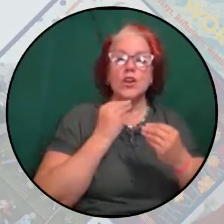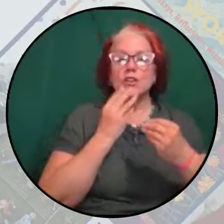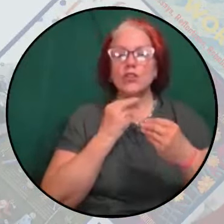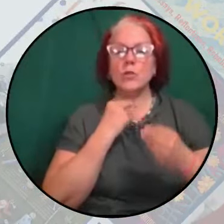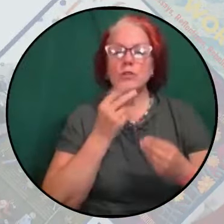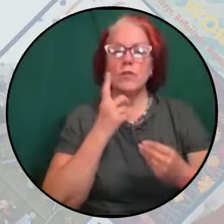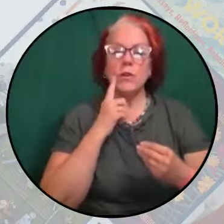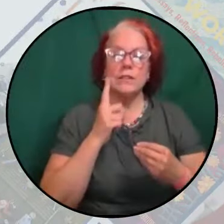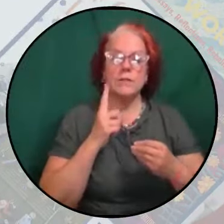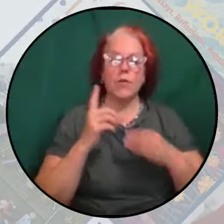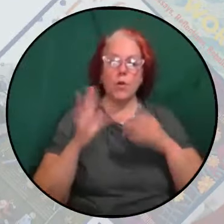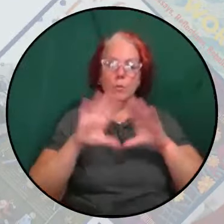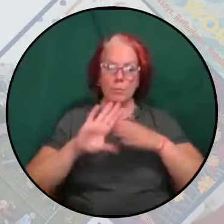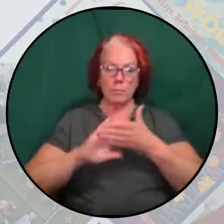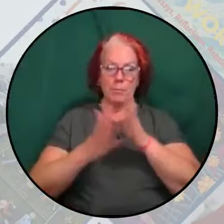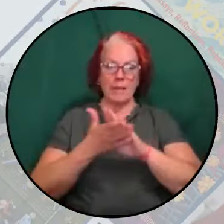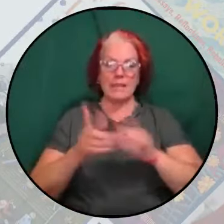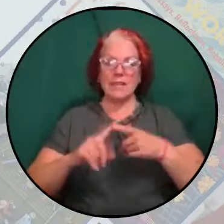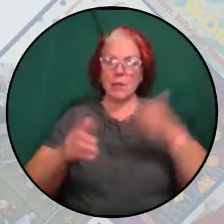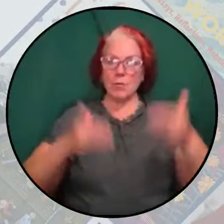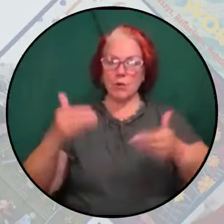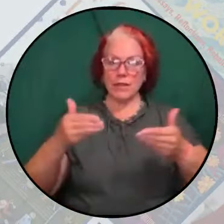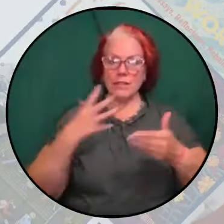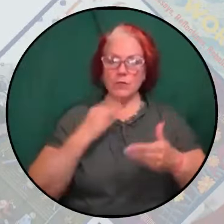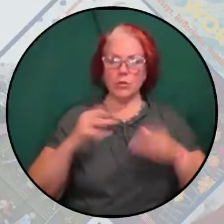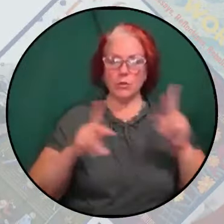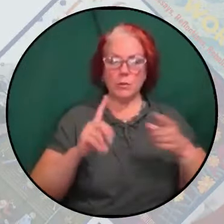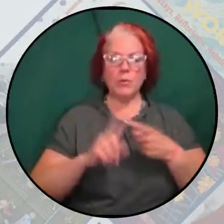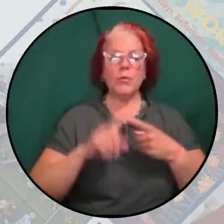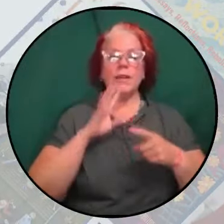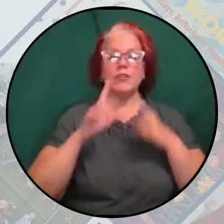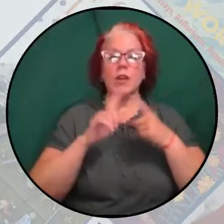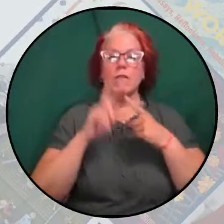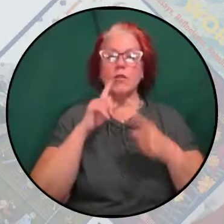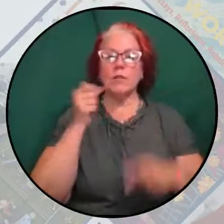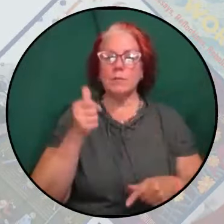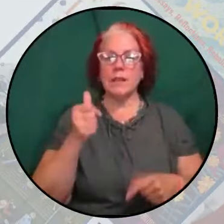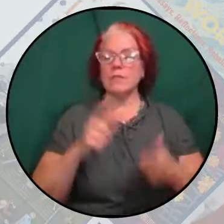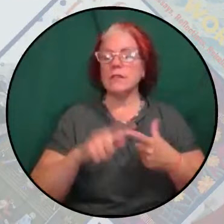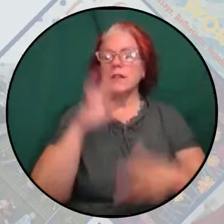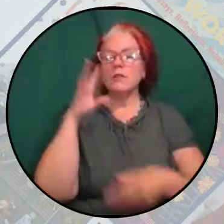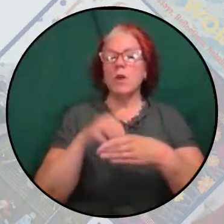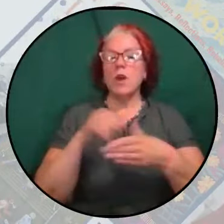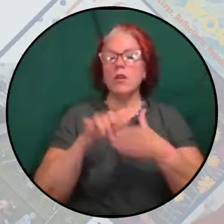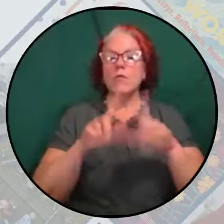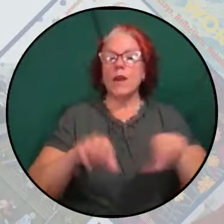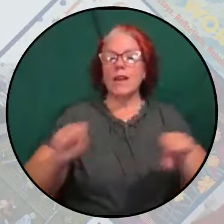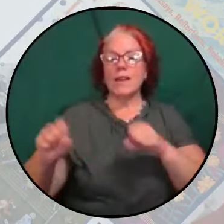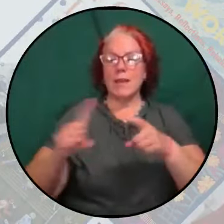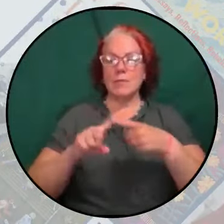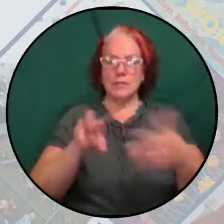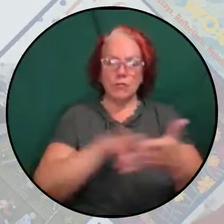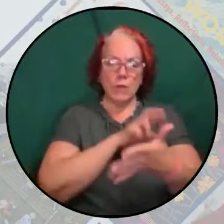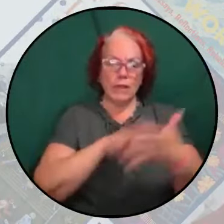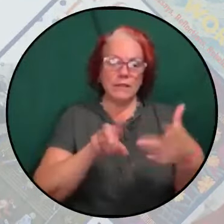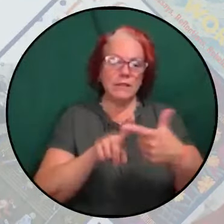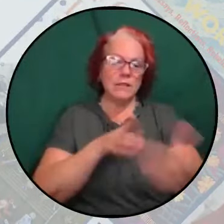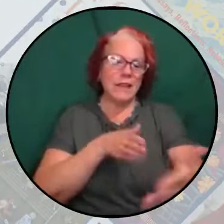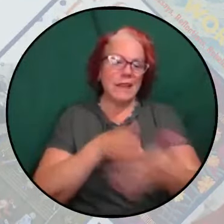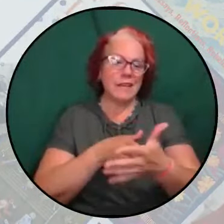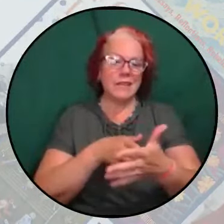progressive Jewish people who can speak for themselves. And I think that is part of what enables this racist Islamophobic